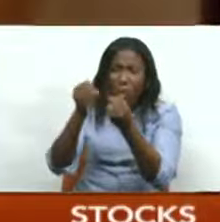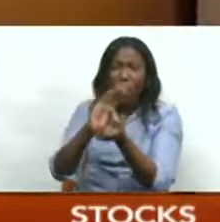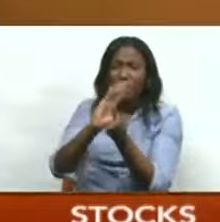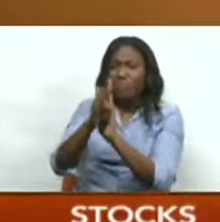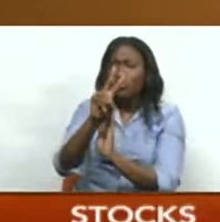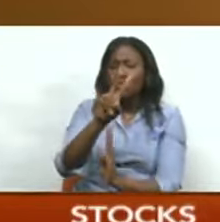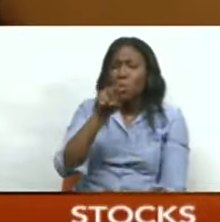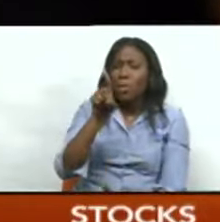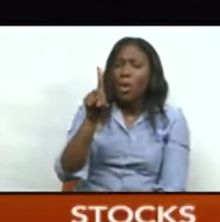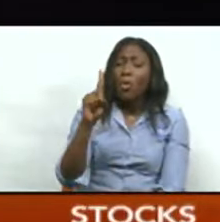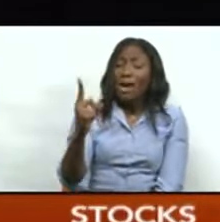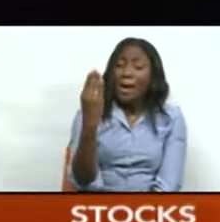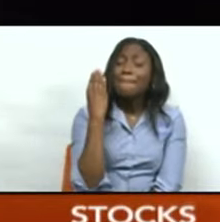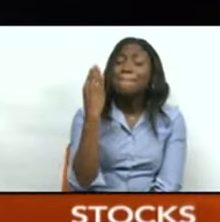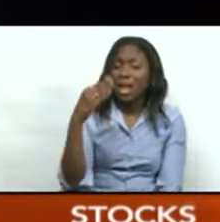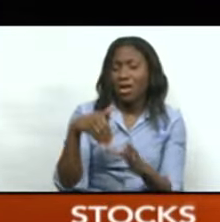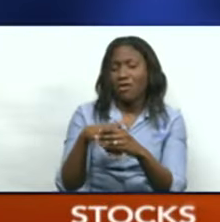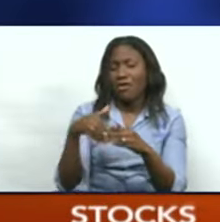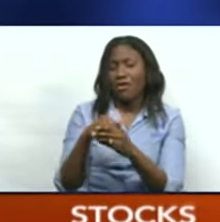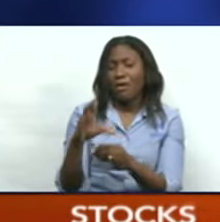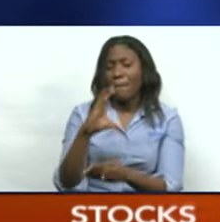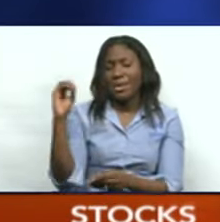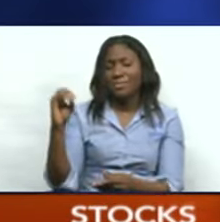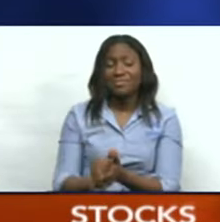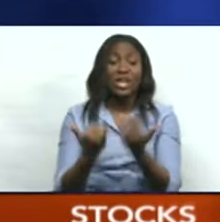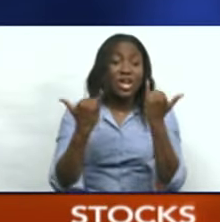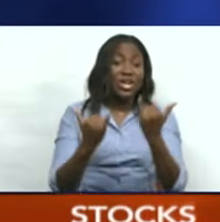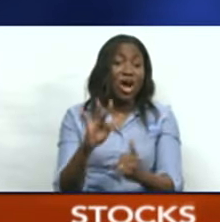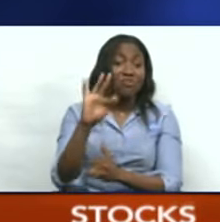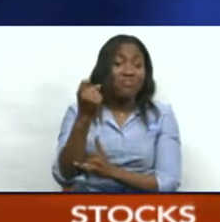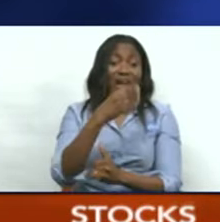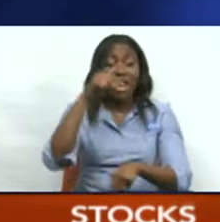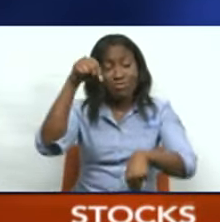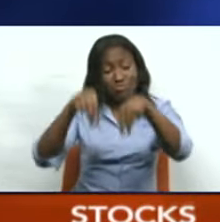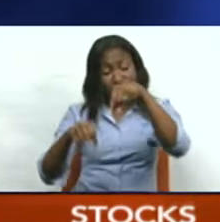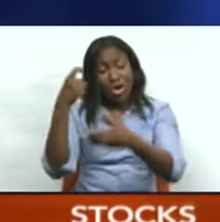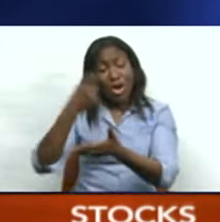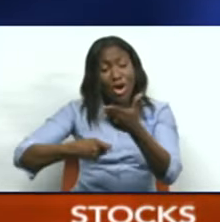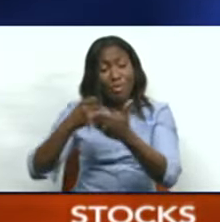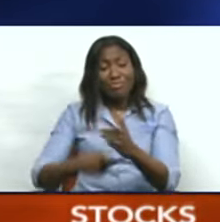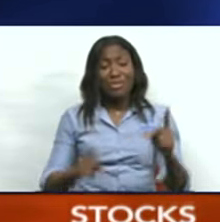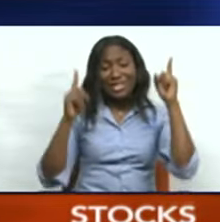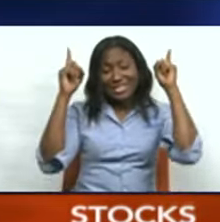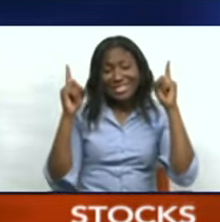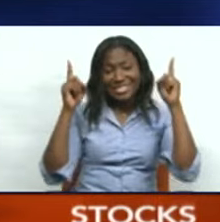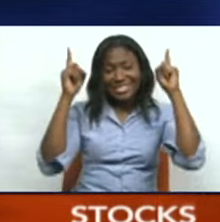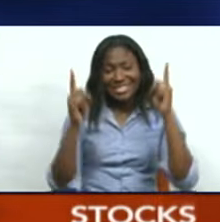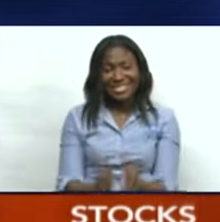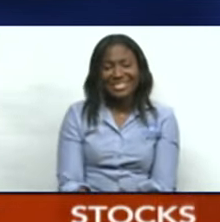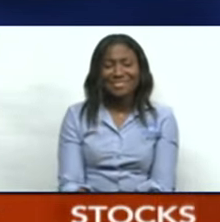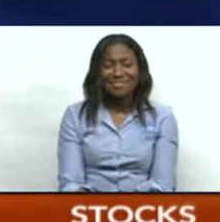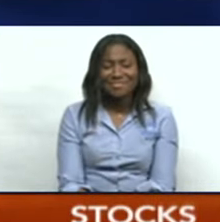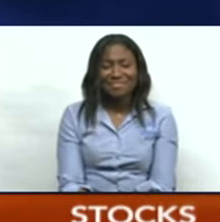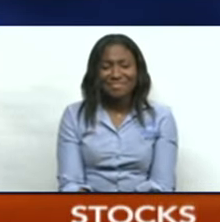.1 billion company. And now for a look at today's energy and foreign exchange prices.